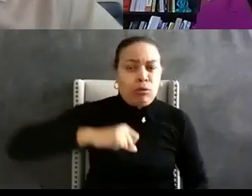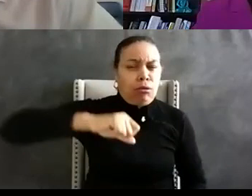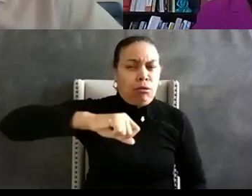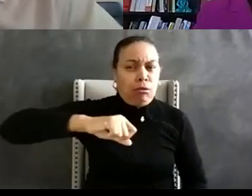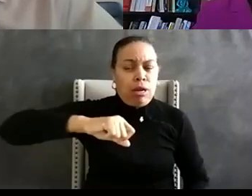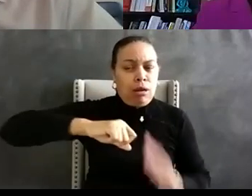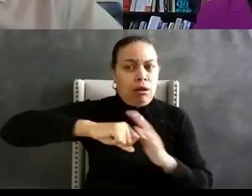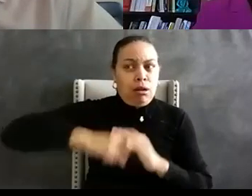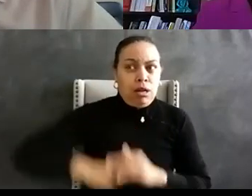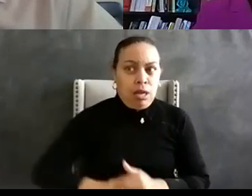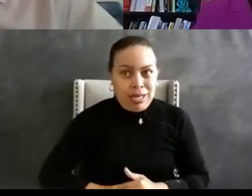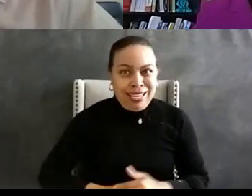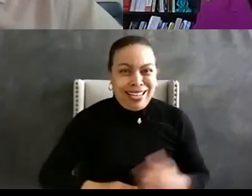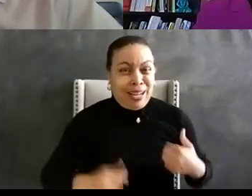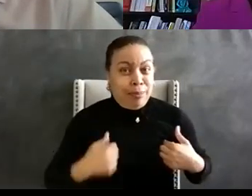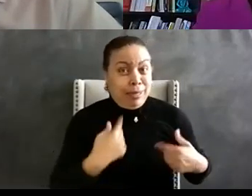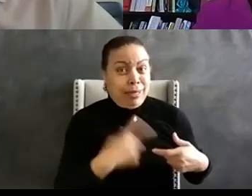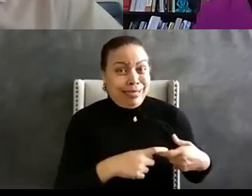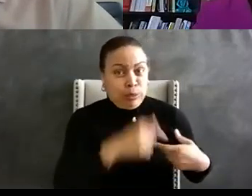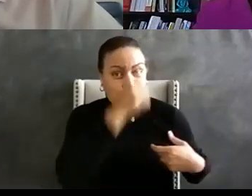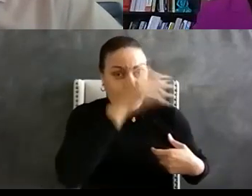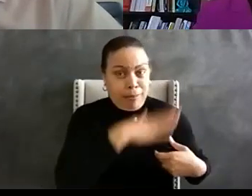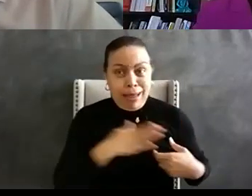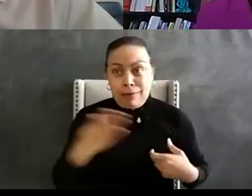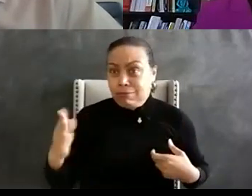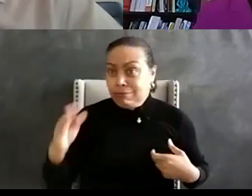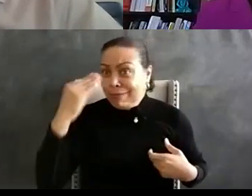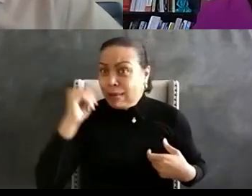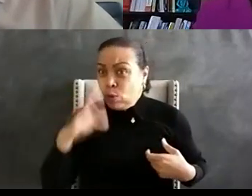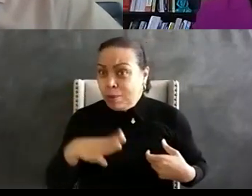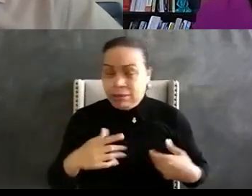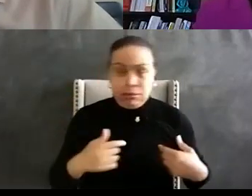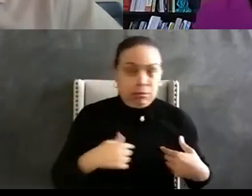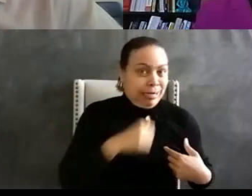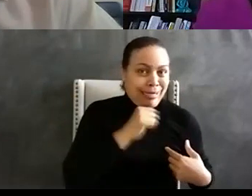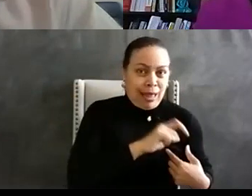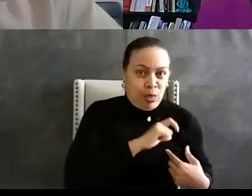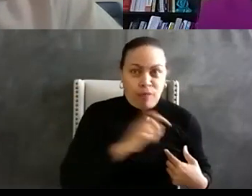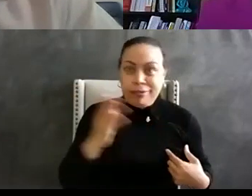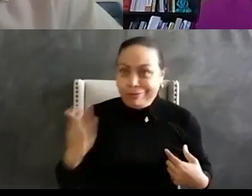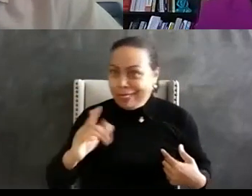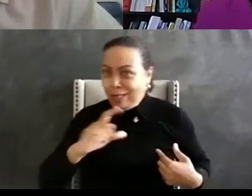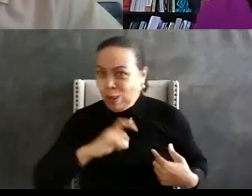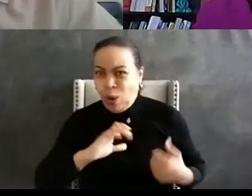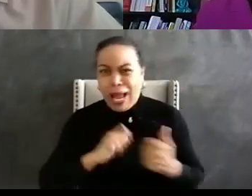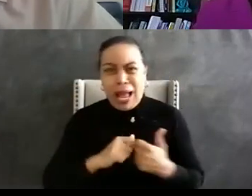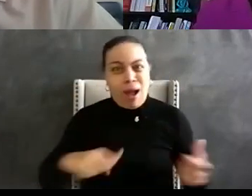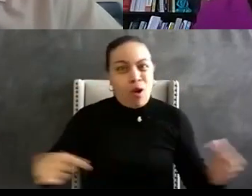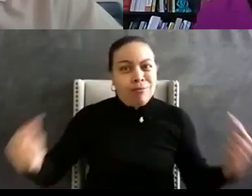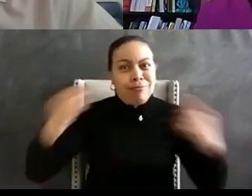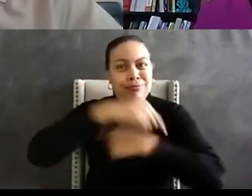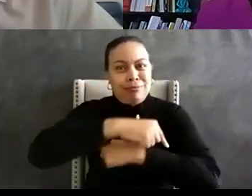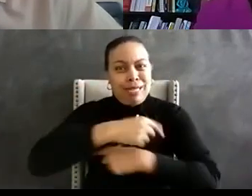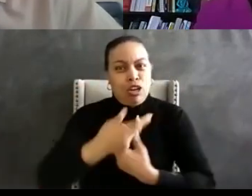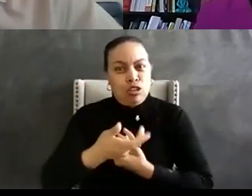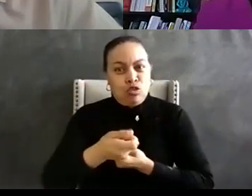also and me as a Latino man um who's not law enforcement how do I gain the trust of the officers and let me